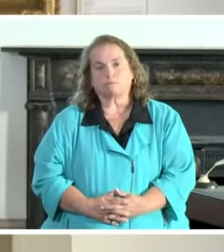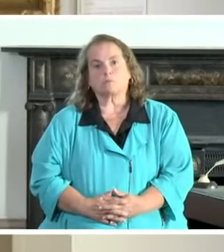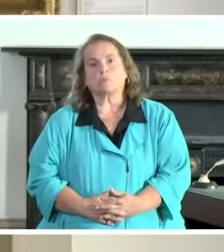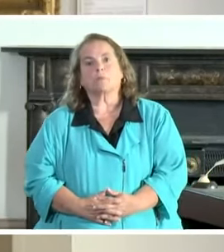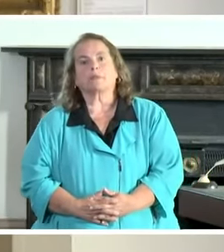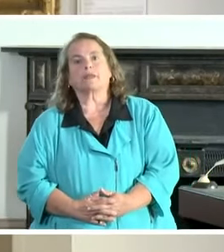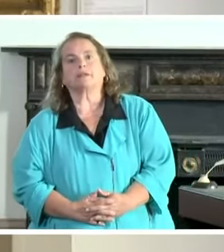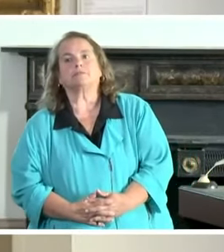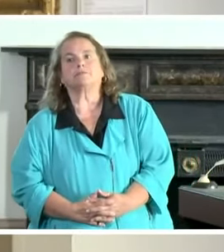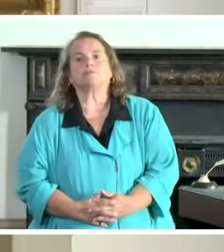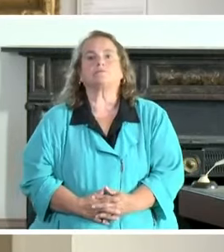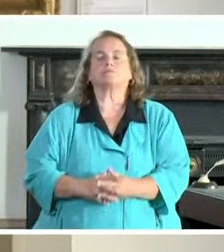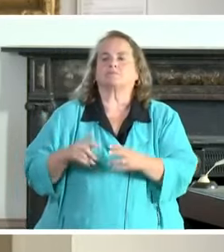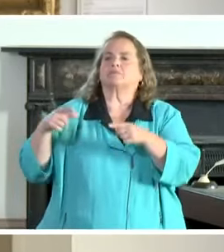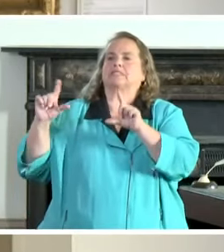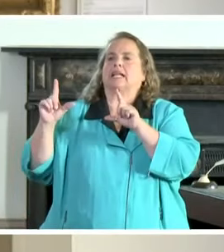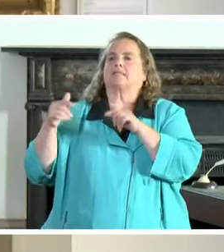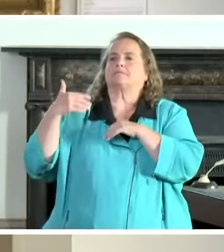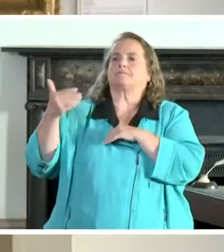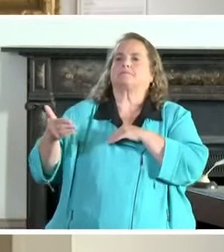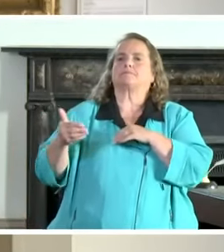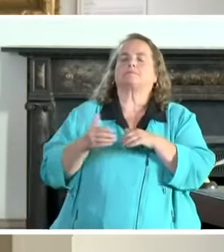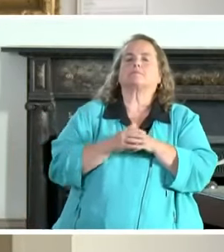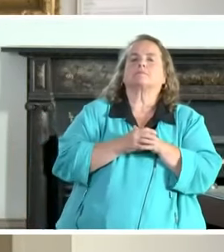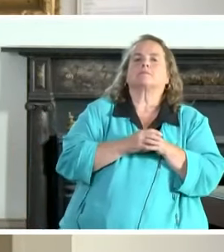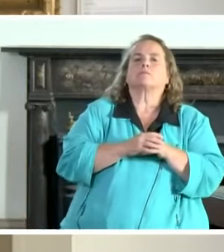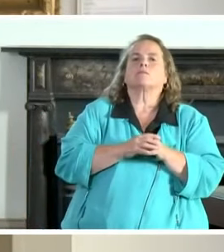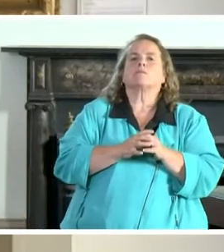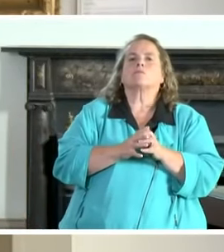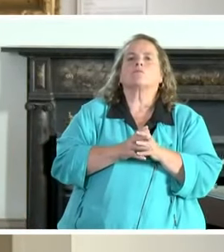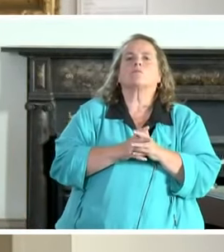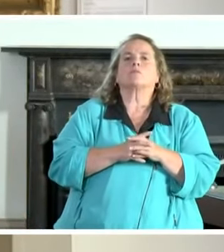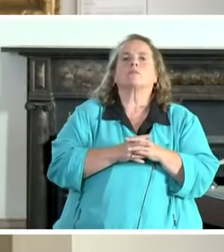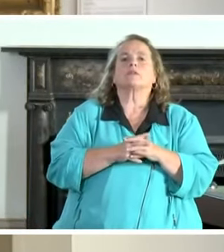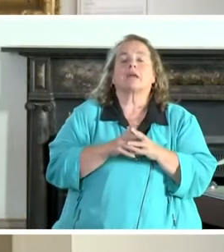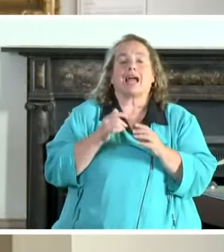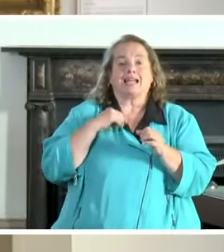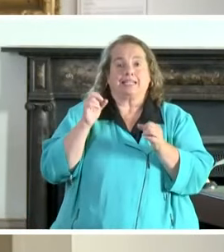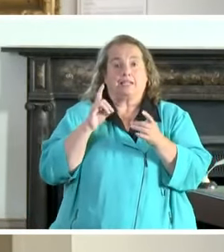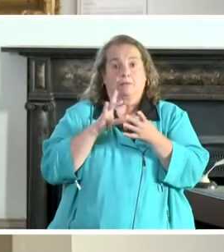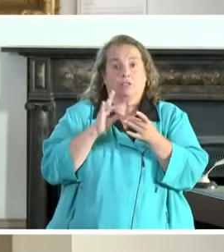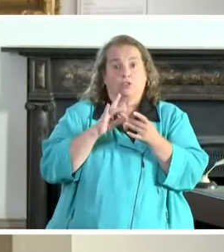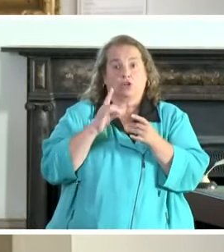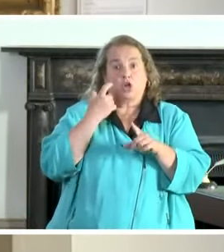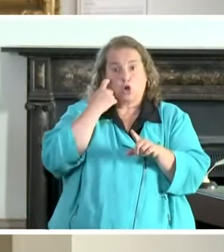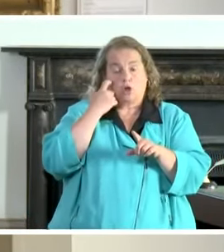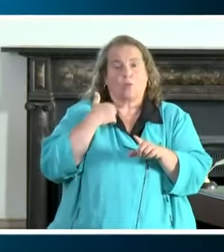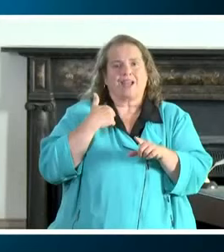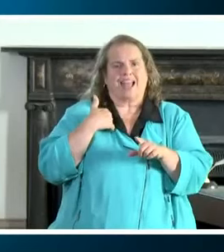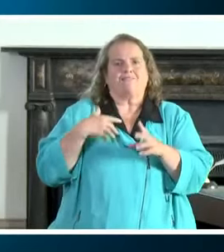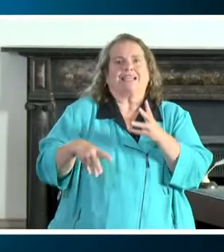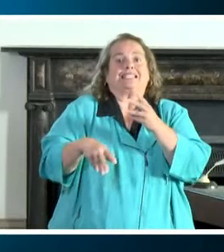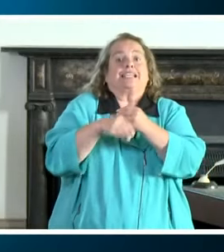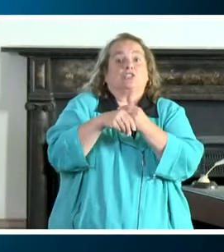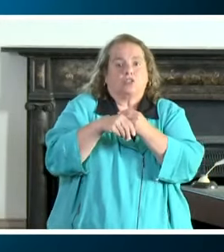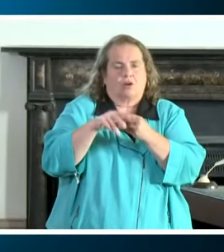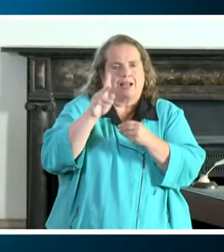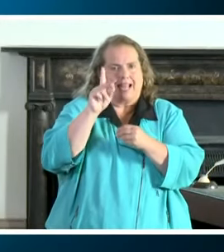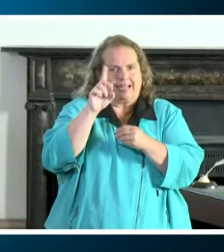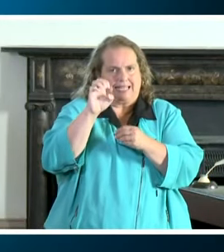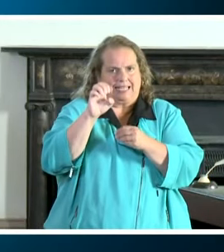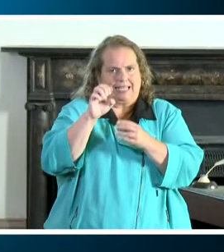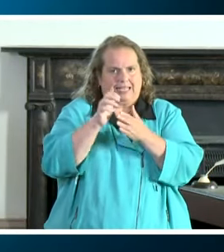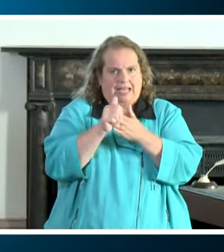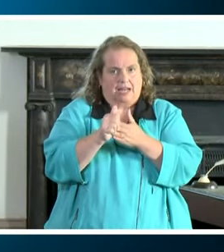If you could advance to the next slide, please. I mentioned earlier we do have additional KDE guidance. Upon